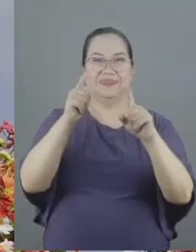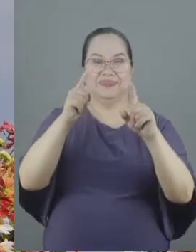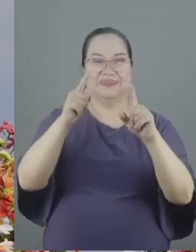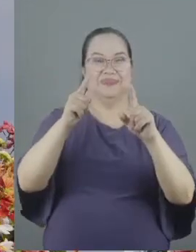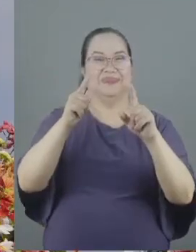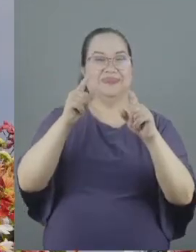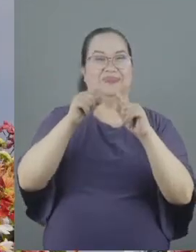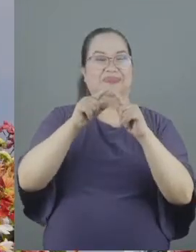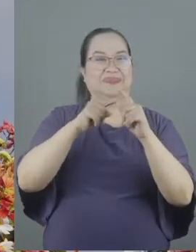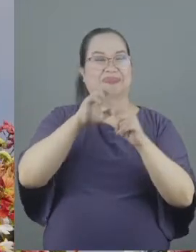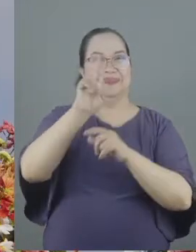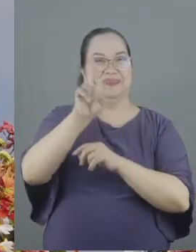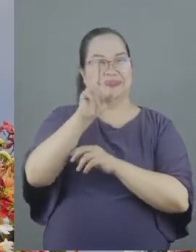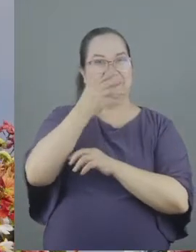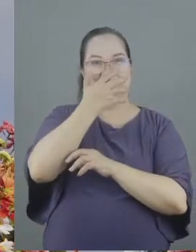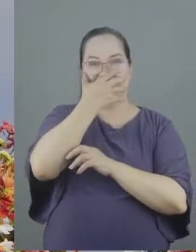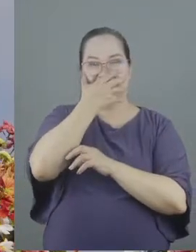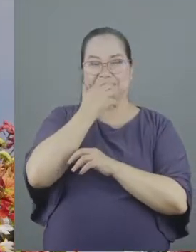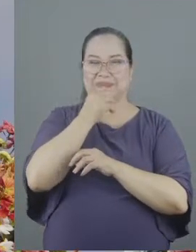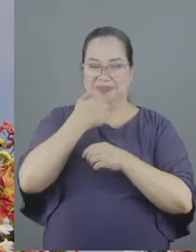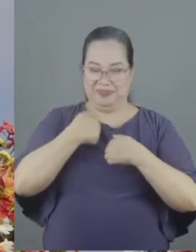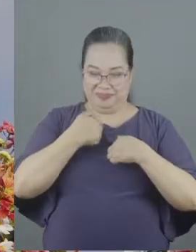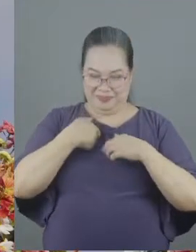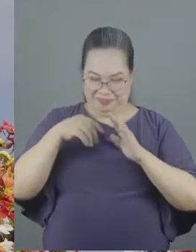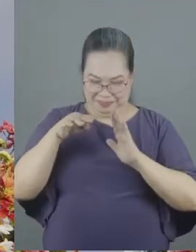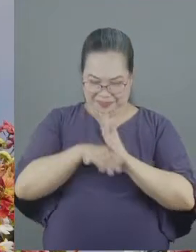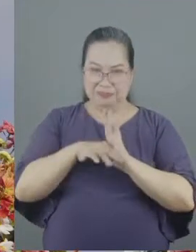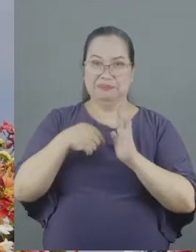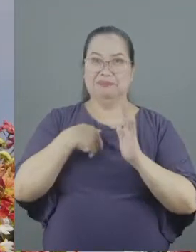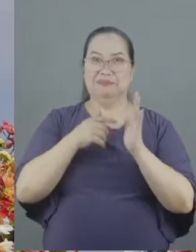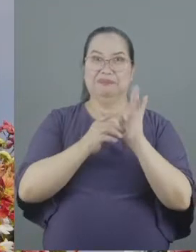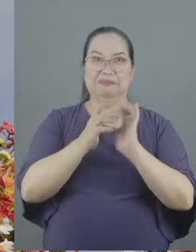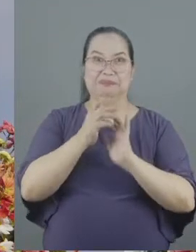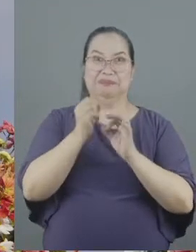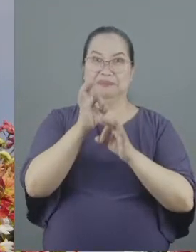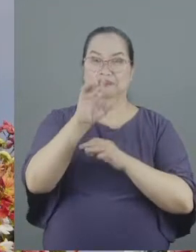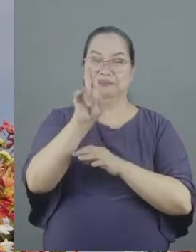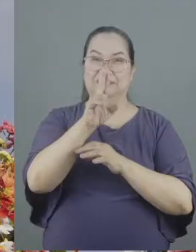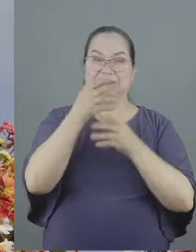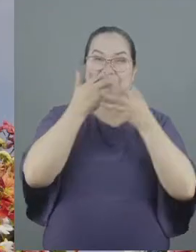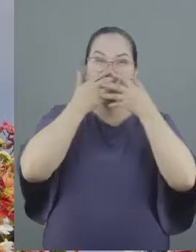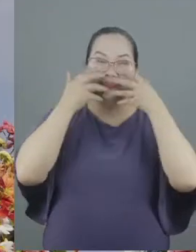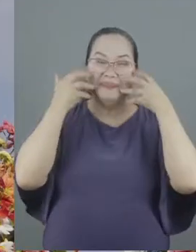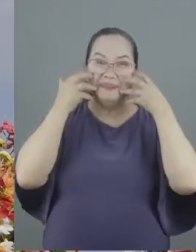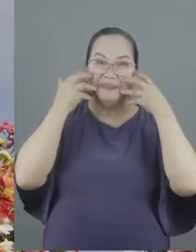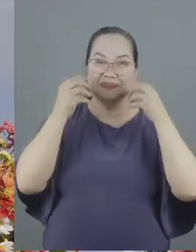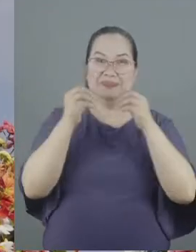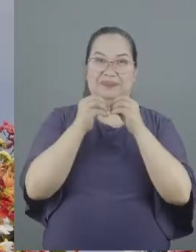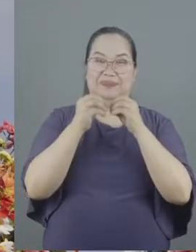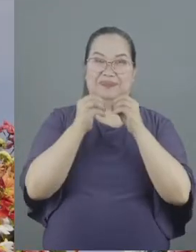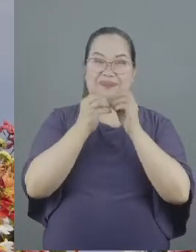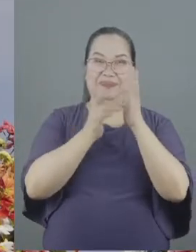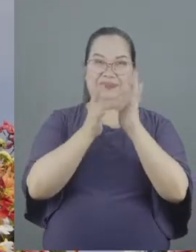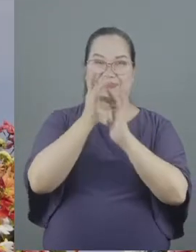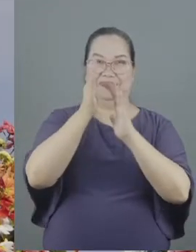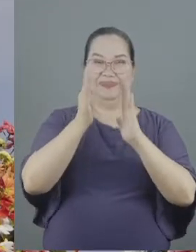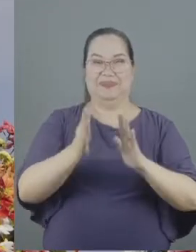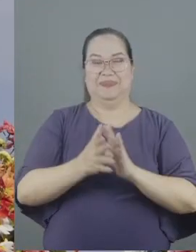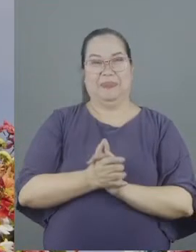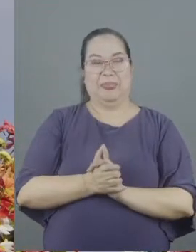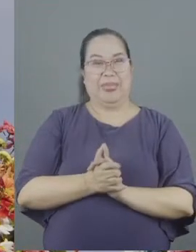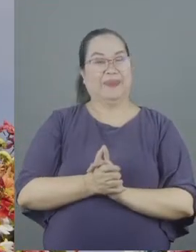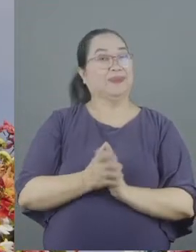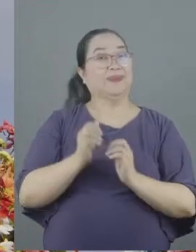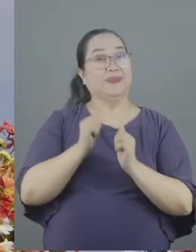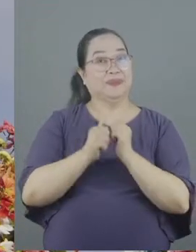mask. It does not make me less Christian. It does not make me more Christian. It just